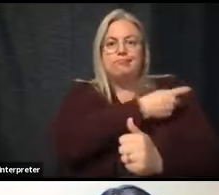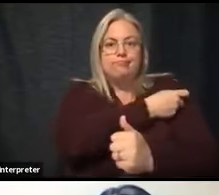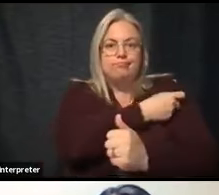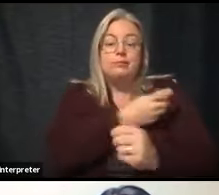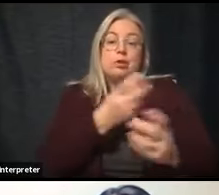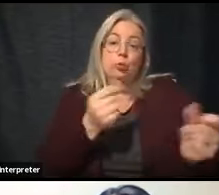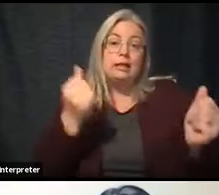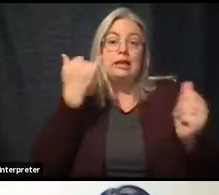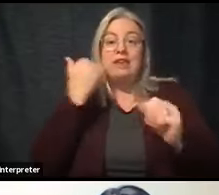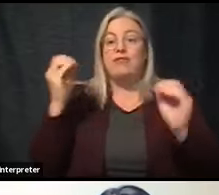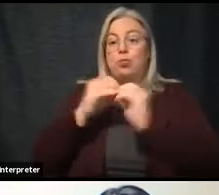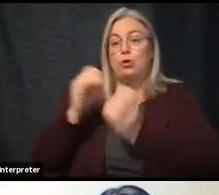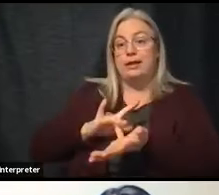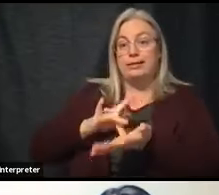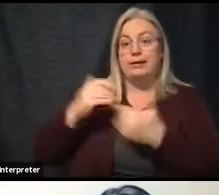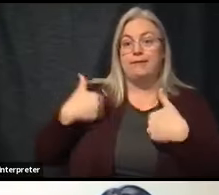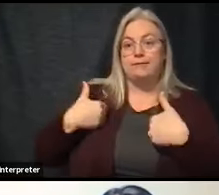vaccine.